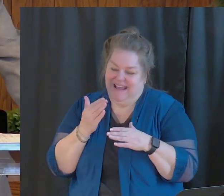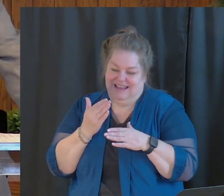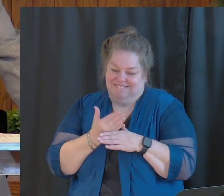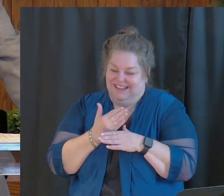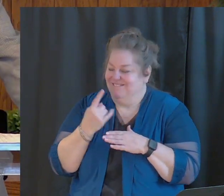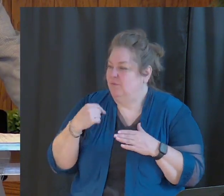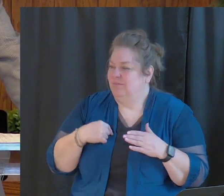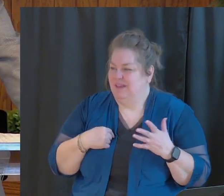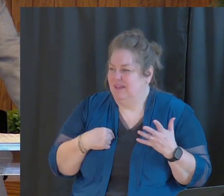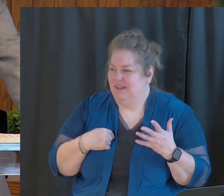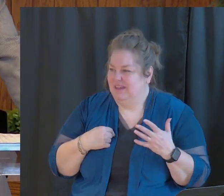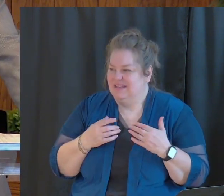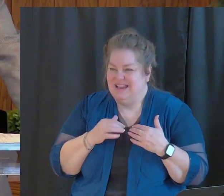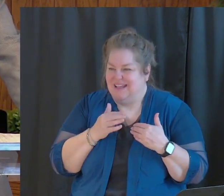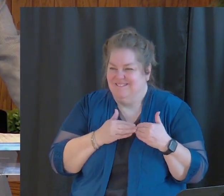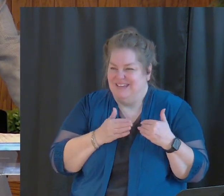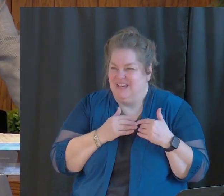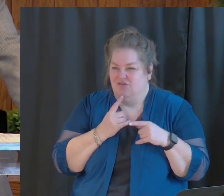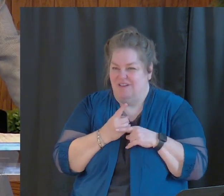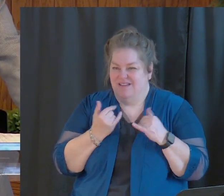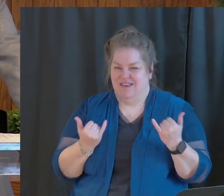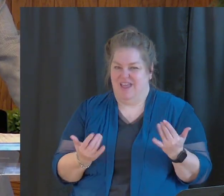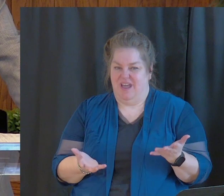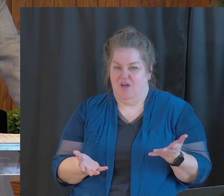and I don't want to hear it right now.